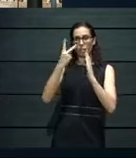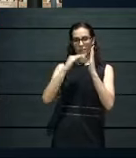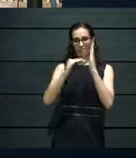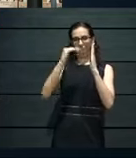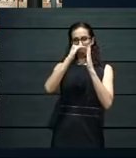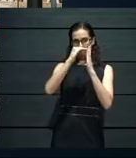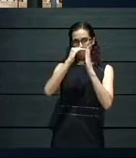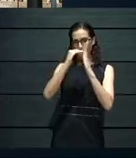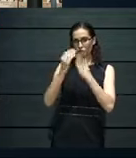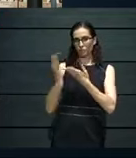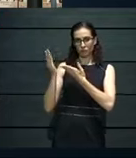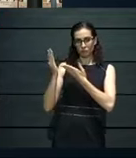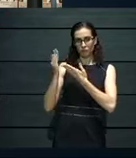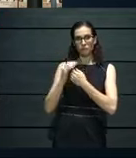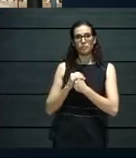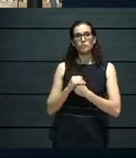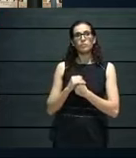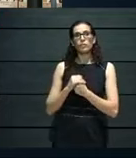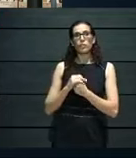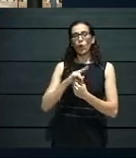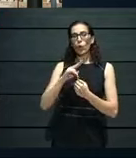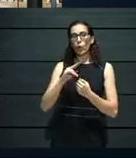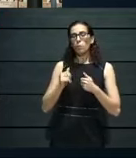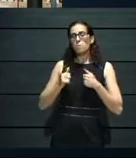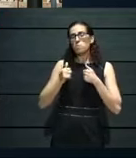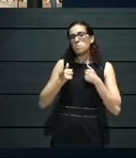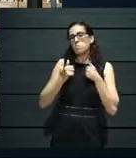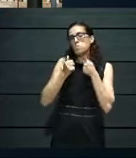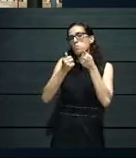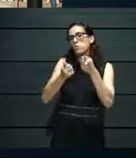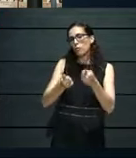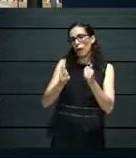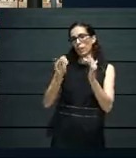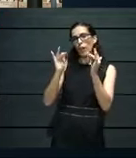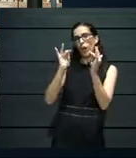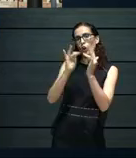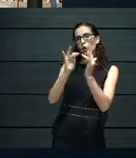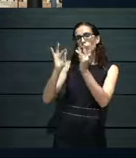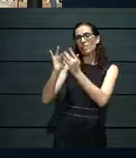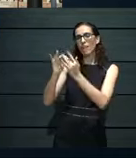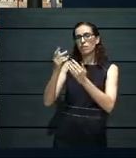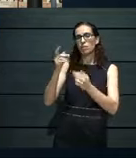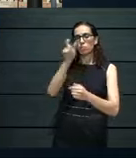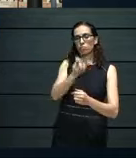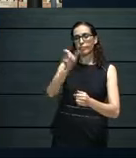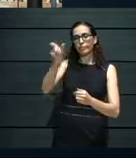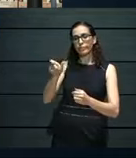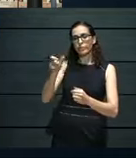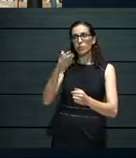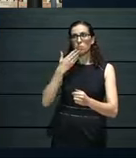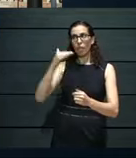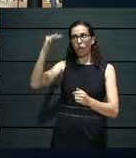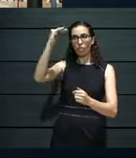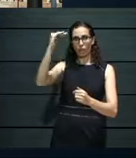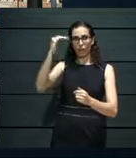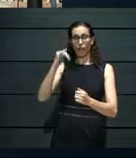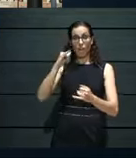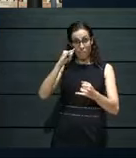reach audiences while they were in their homes. Eventually, we got the permits.